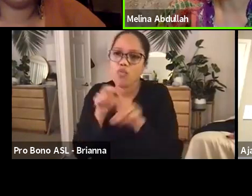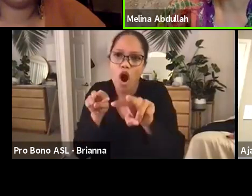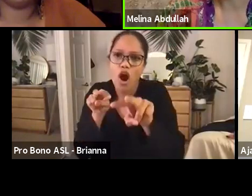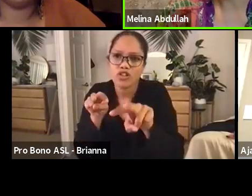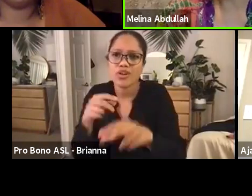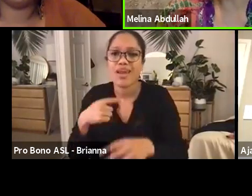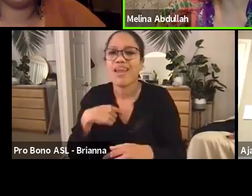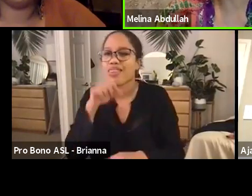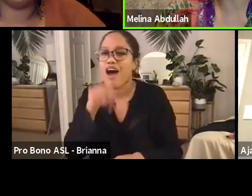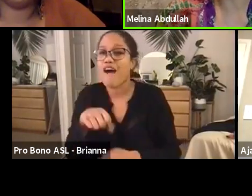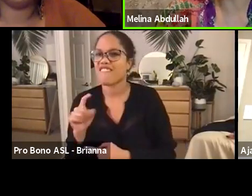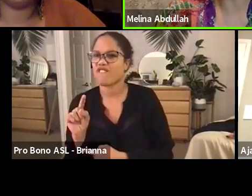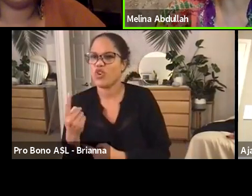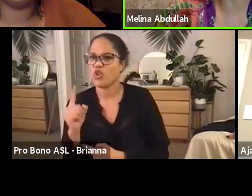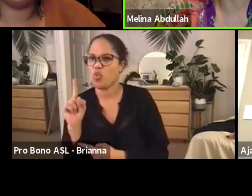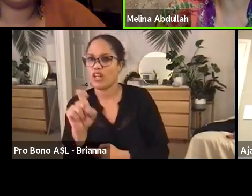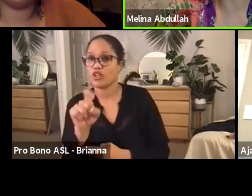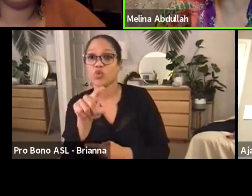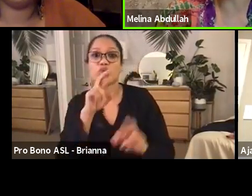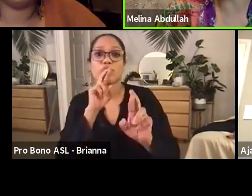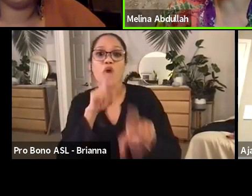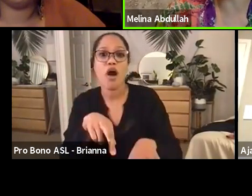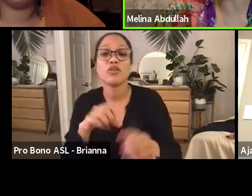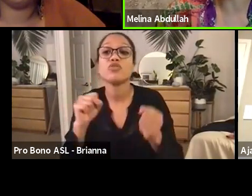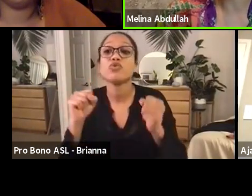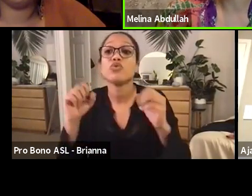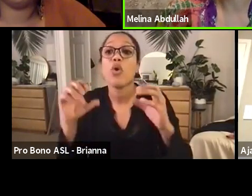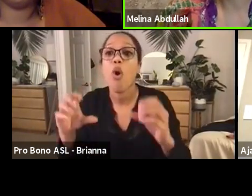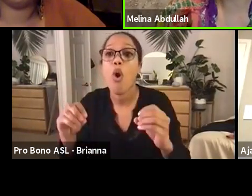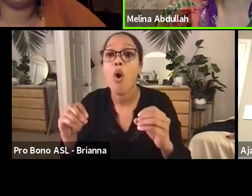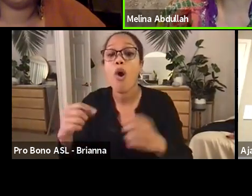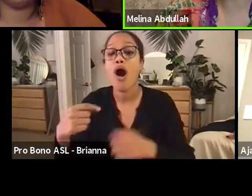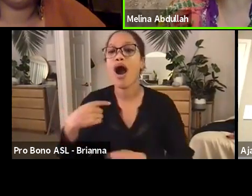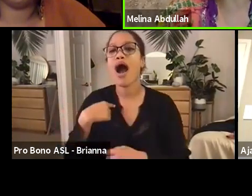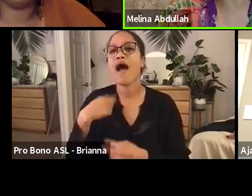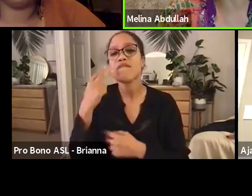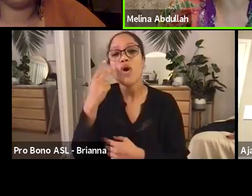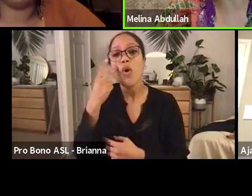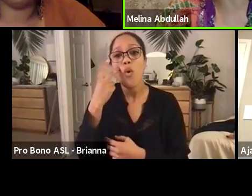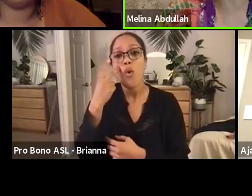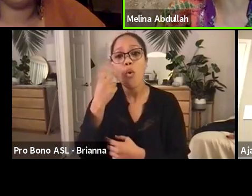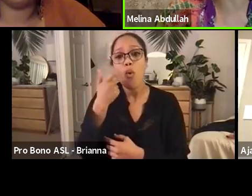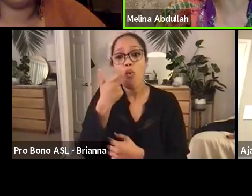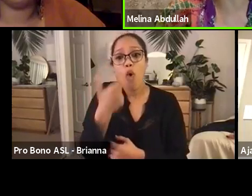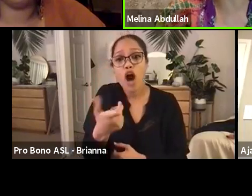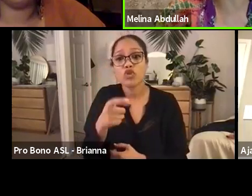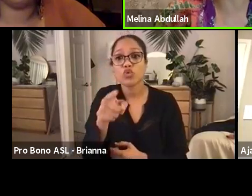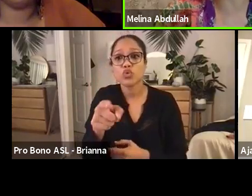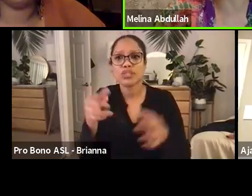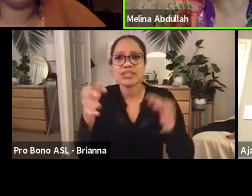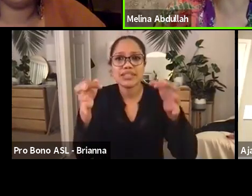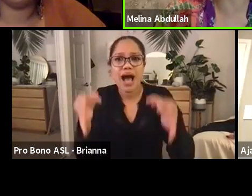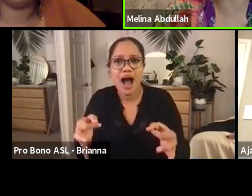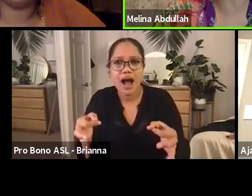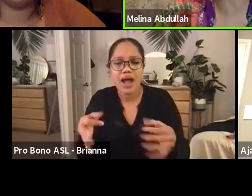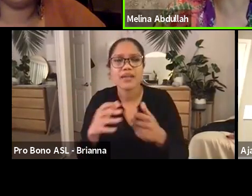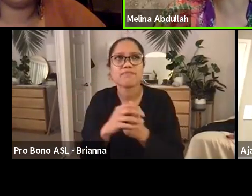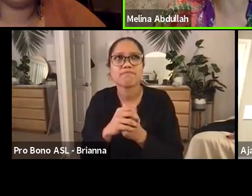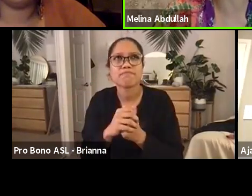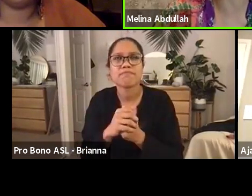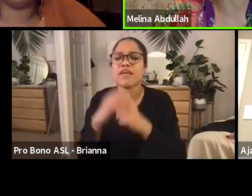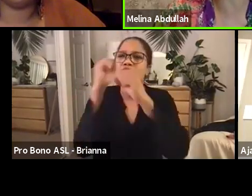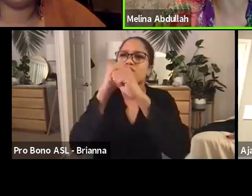as I've watched you decide that vision is more important than your own